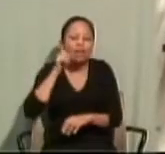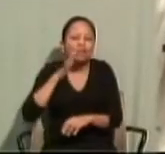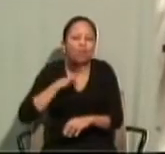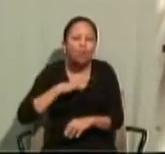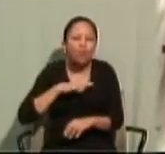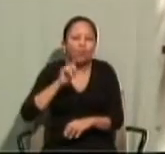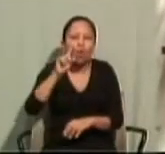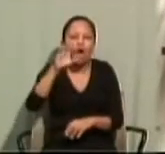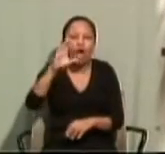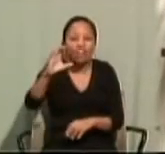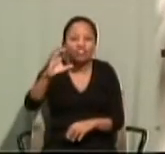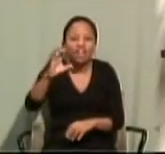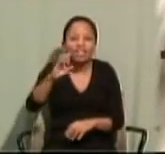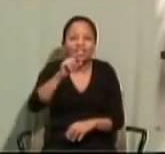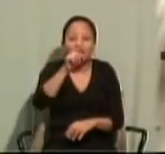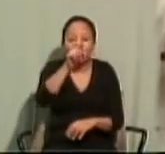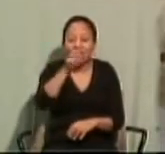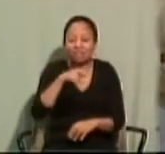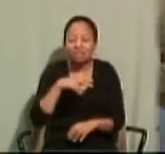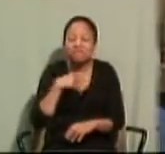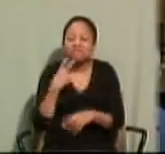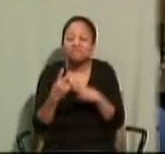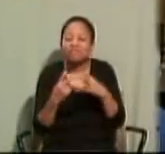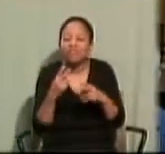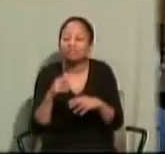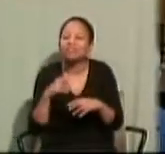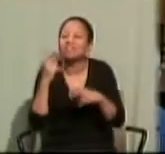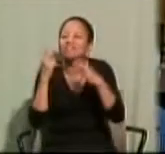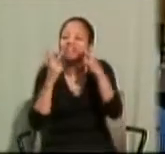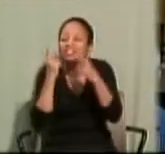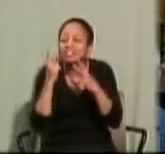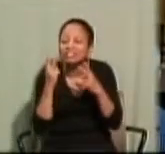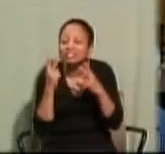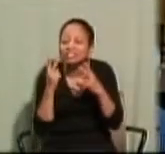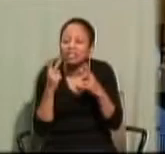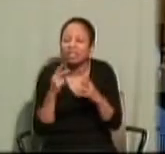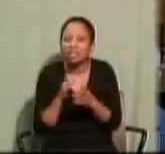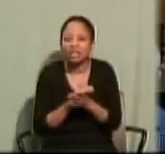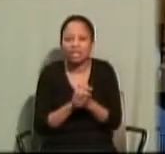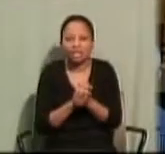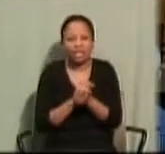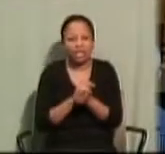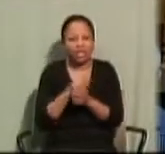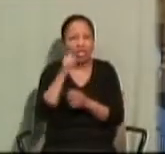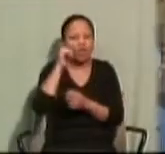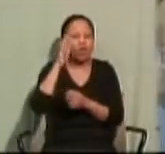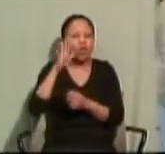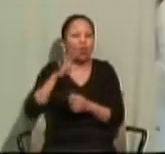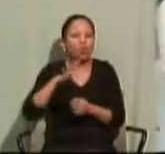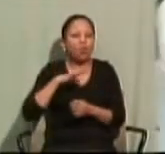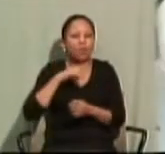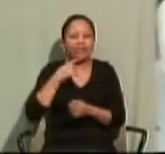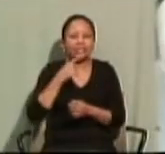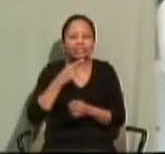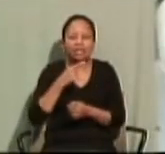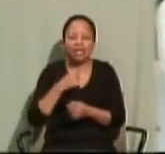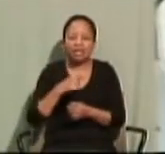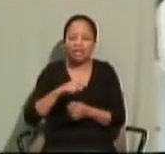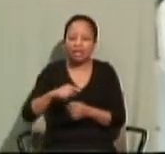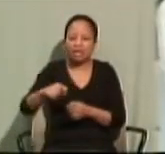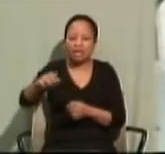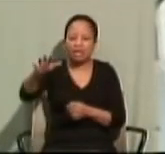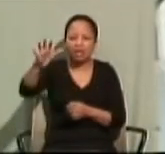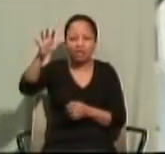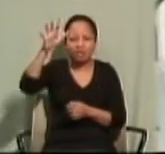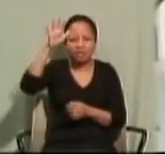and she told me, she said, Father, I have brought 99 people to